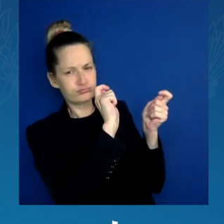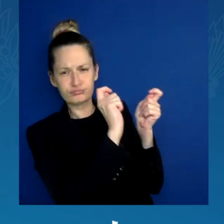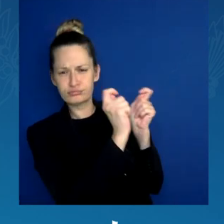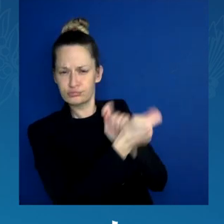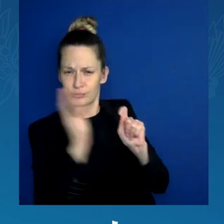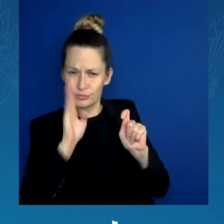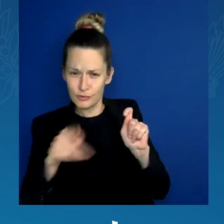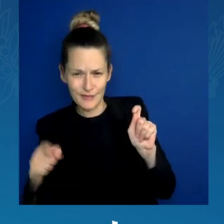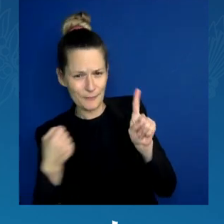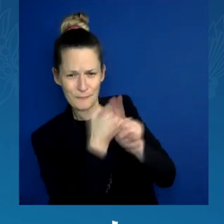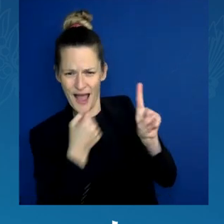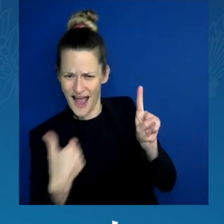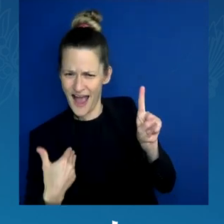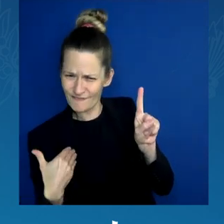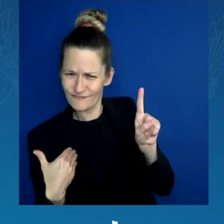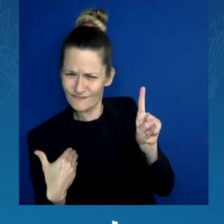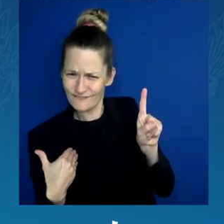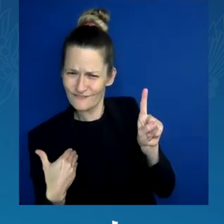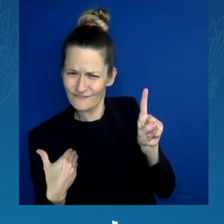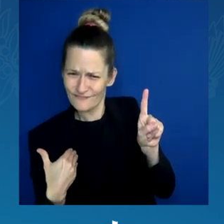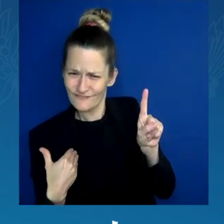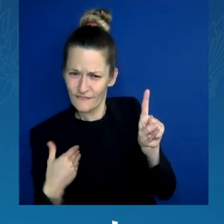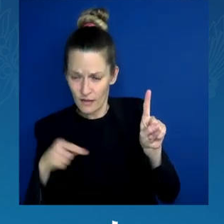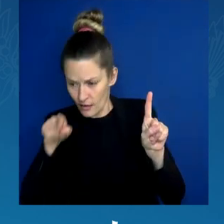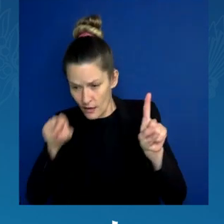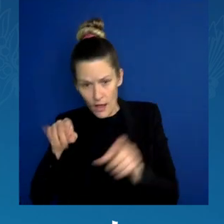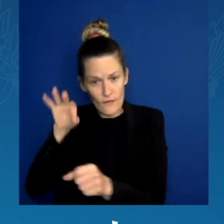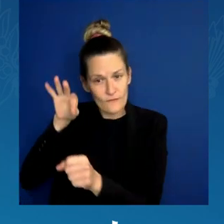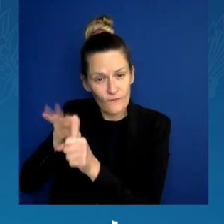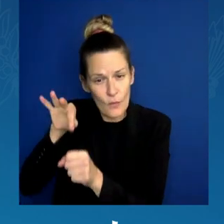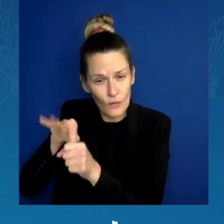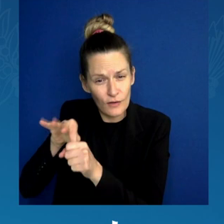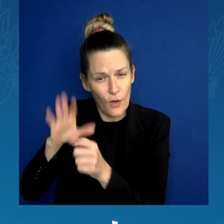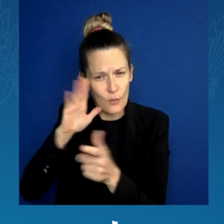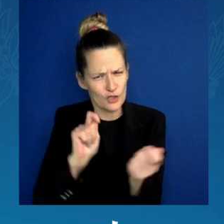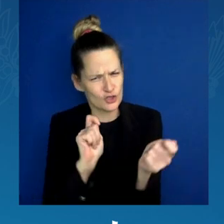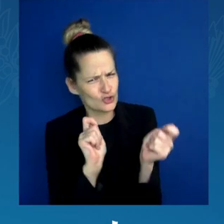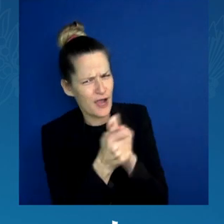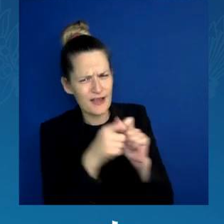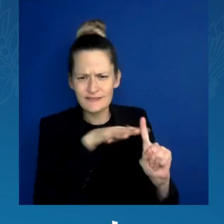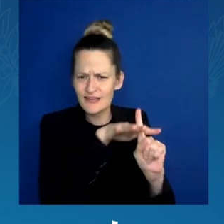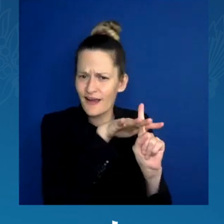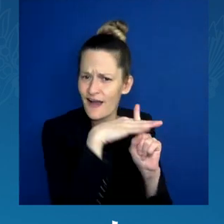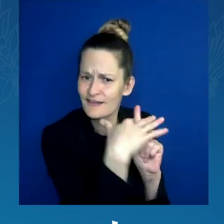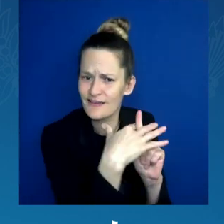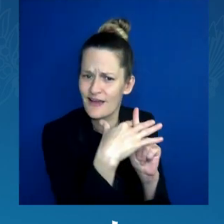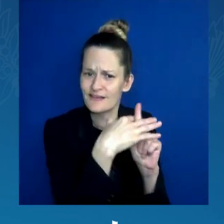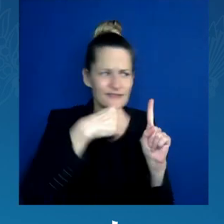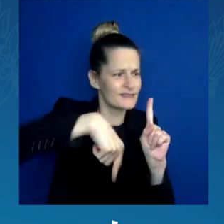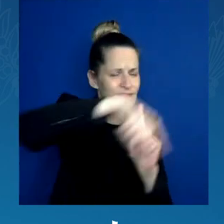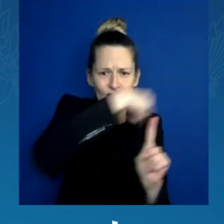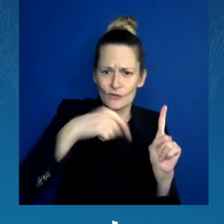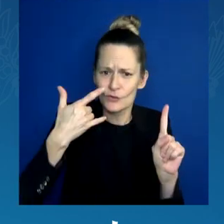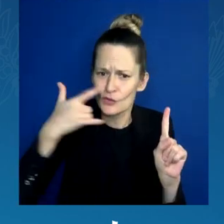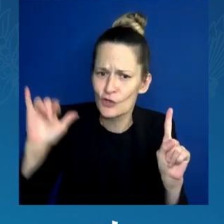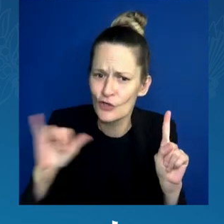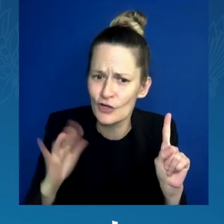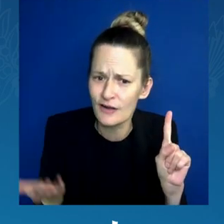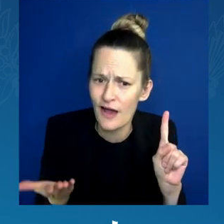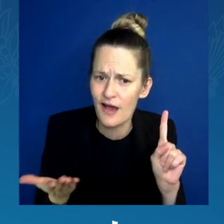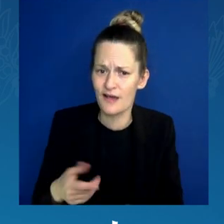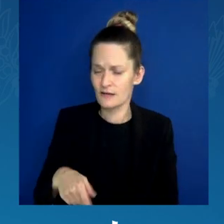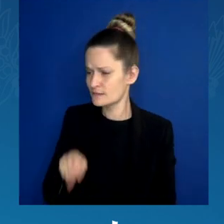We can vote for public safety and an end to gun violence. We can vote for better technology in our schools and in our homes.